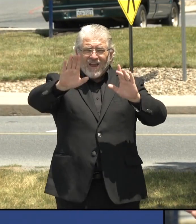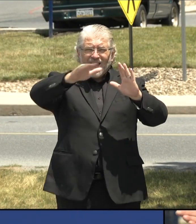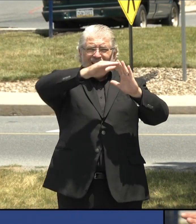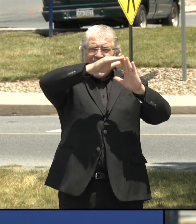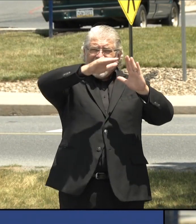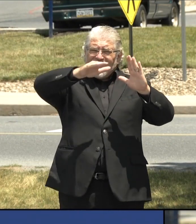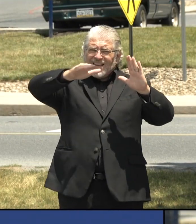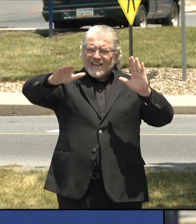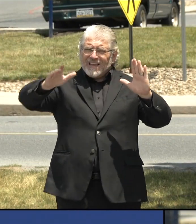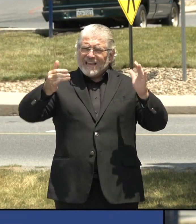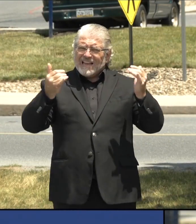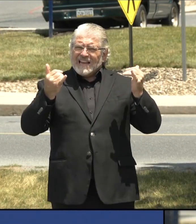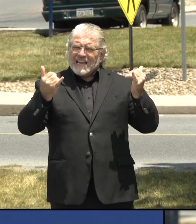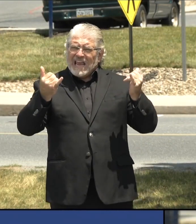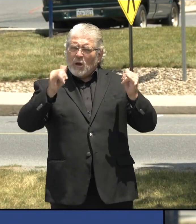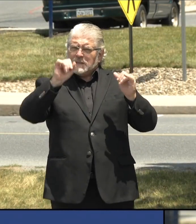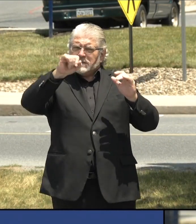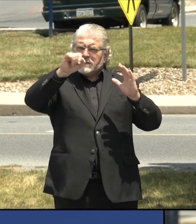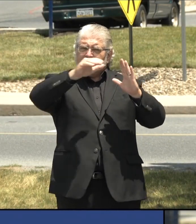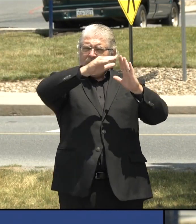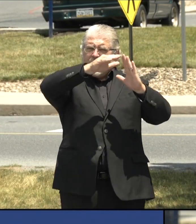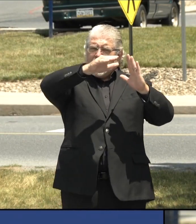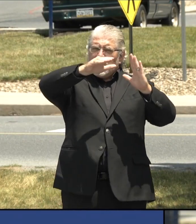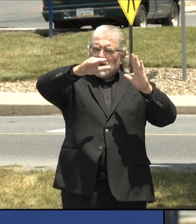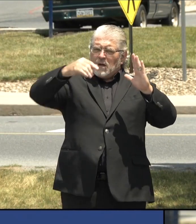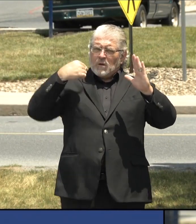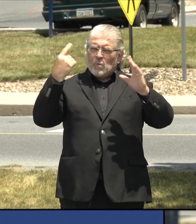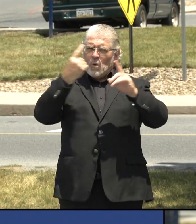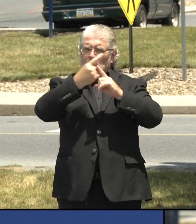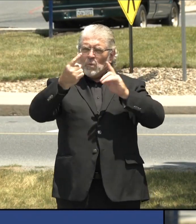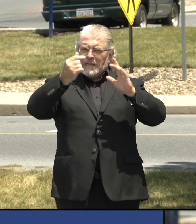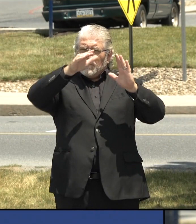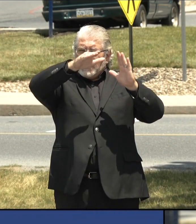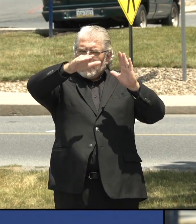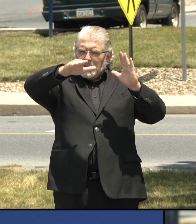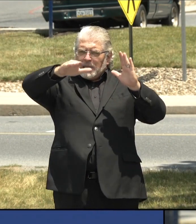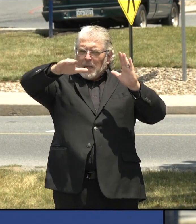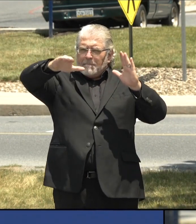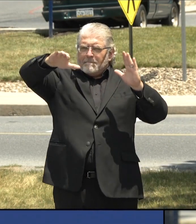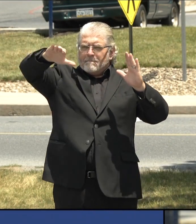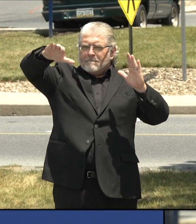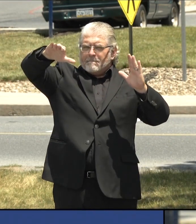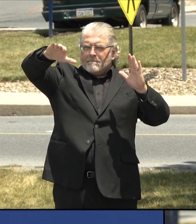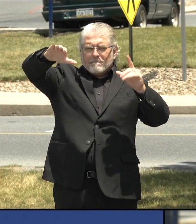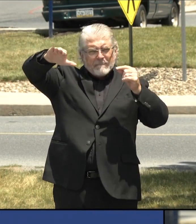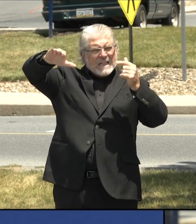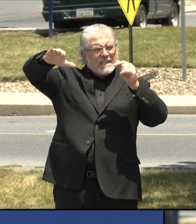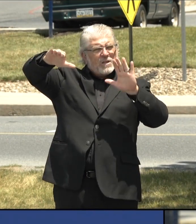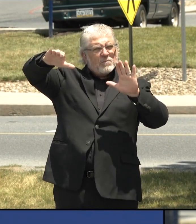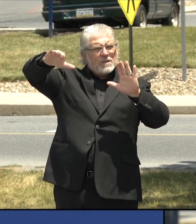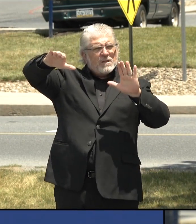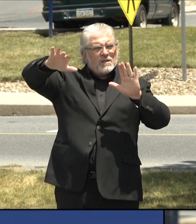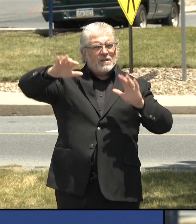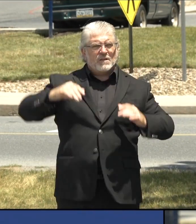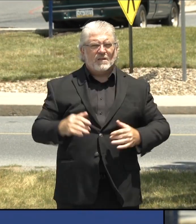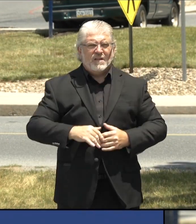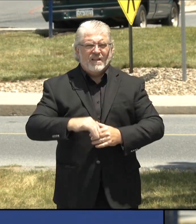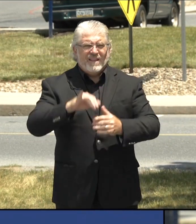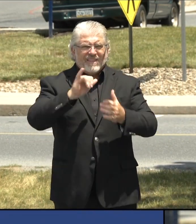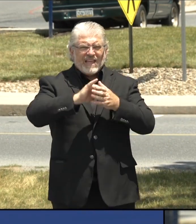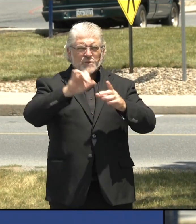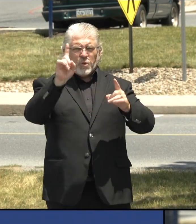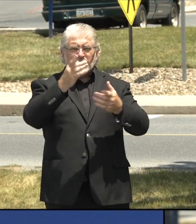part, we're still doing a pretty good job. But in the last week, we've actually seen a slight uptick that has been centered in a few different places.